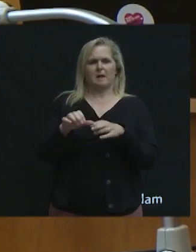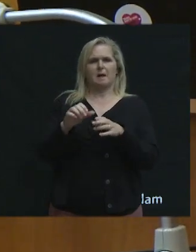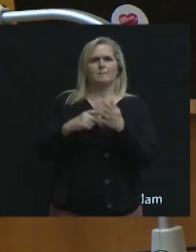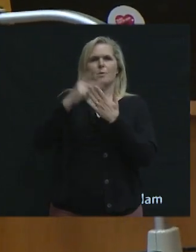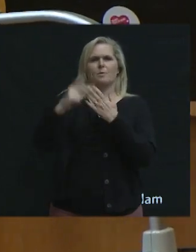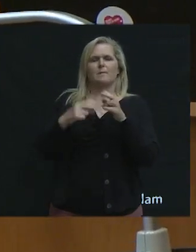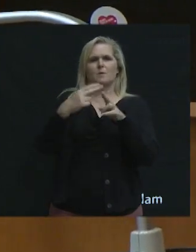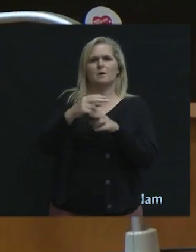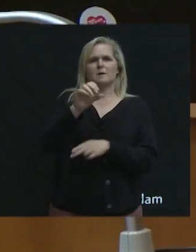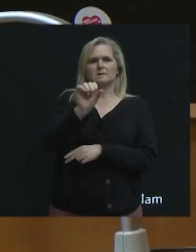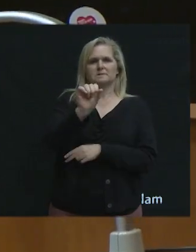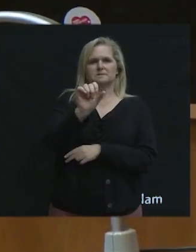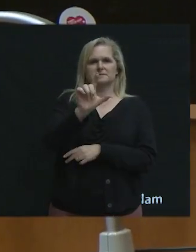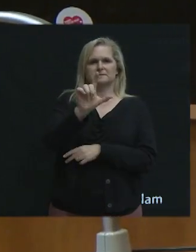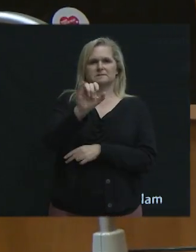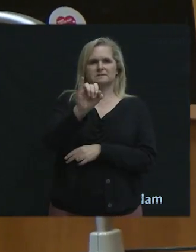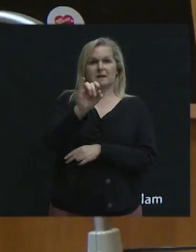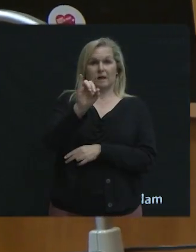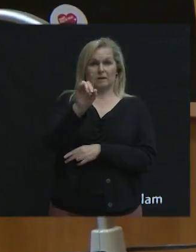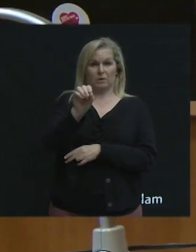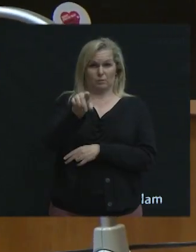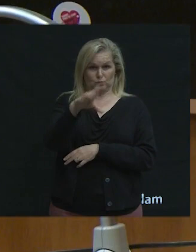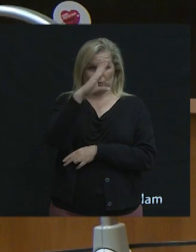So who here knows what Slido is?